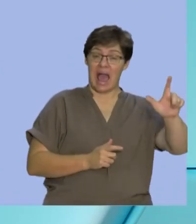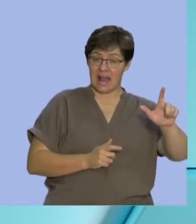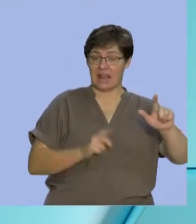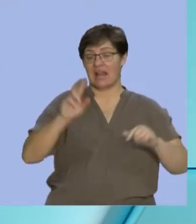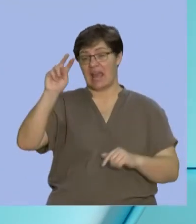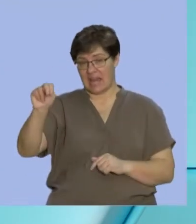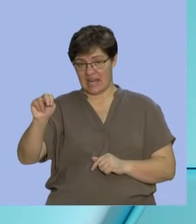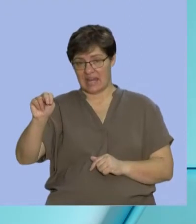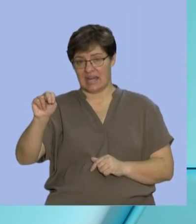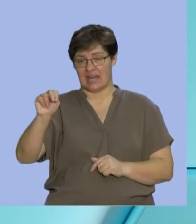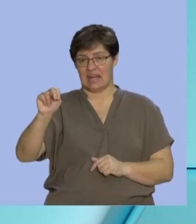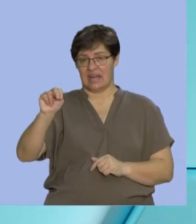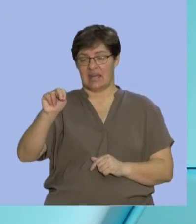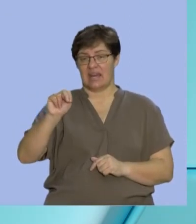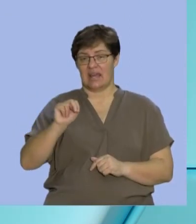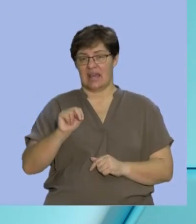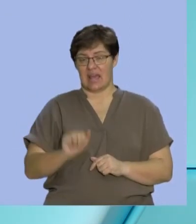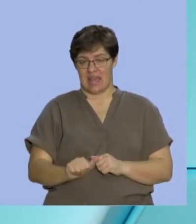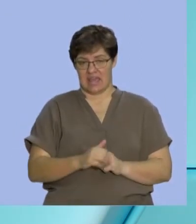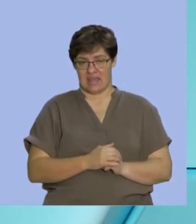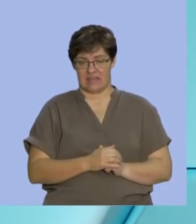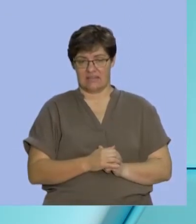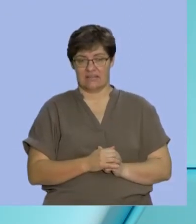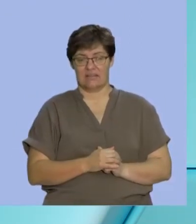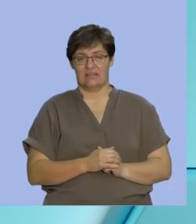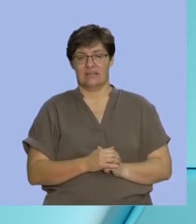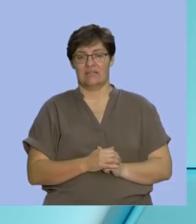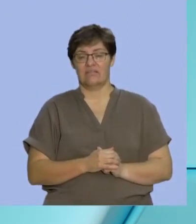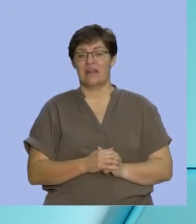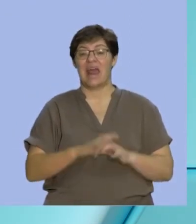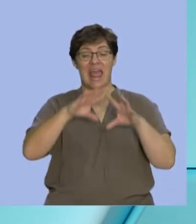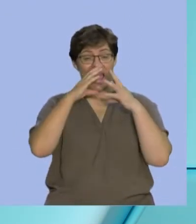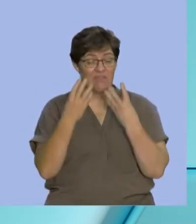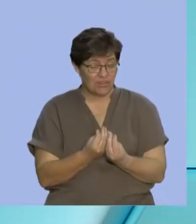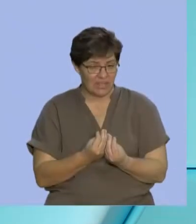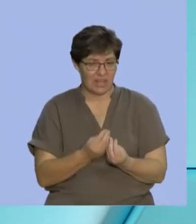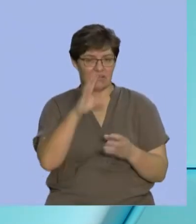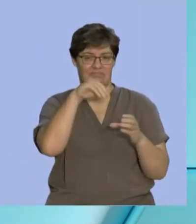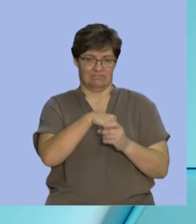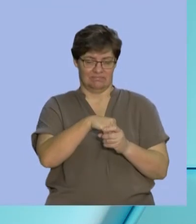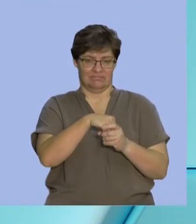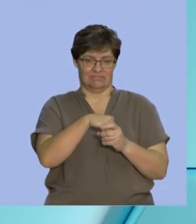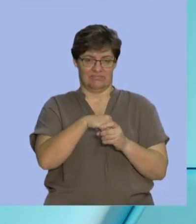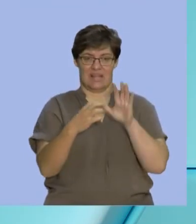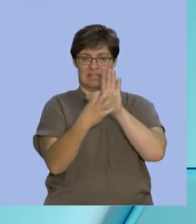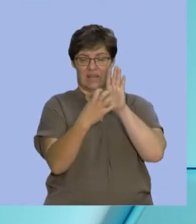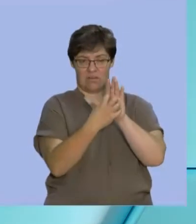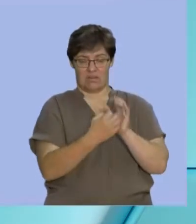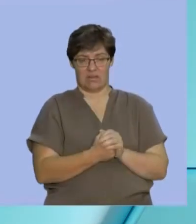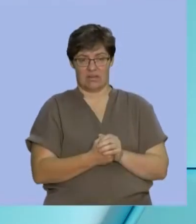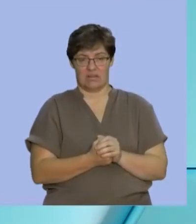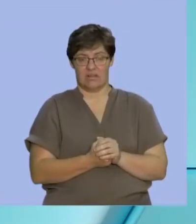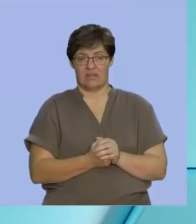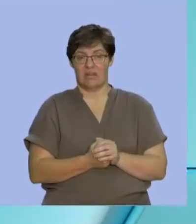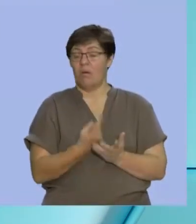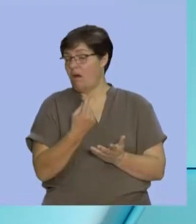N, L and A. So it's everything that's in that Venn diagram except those ones